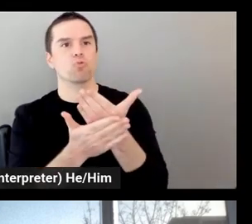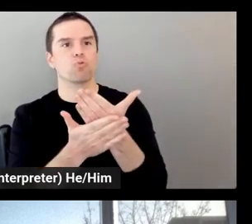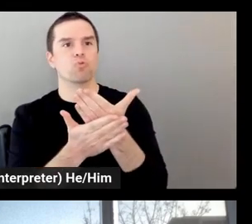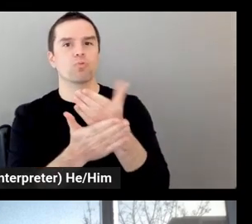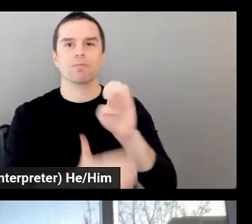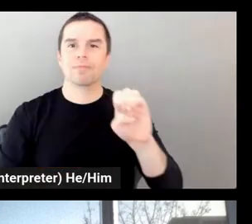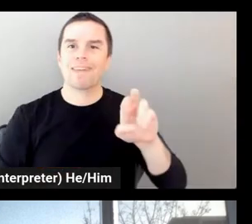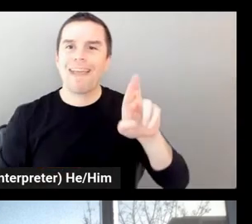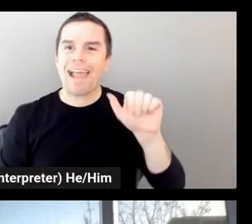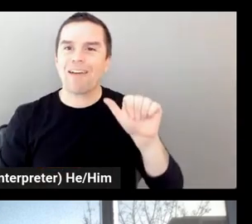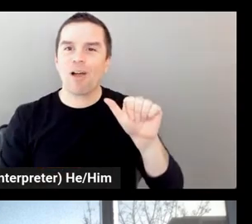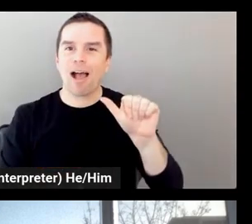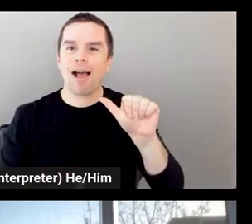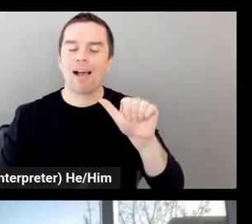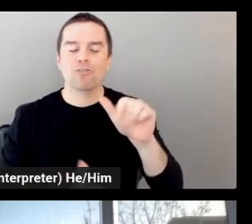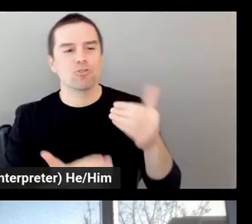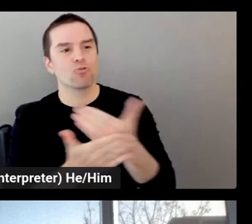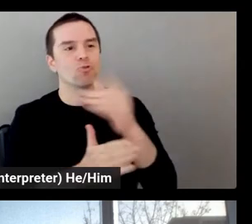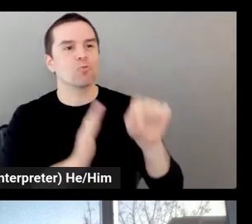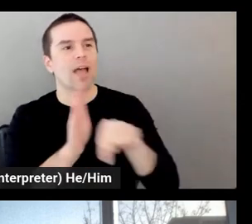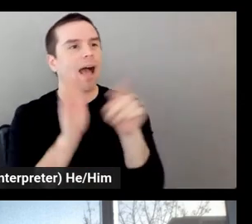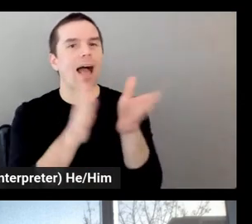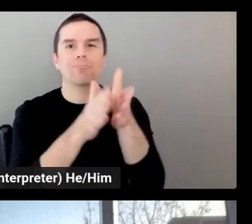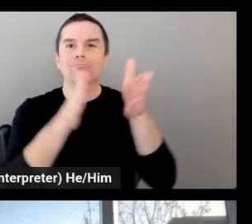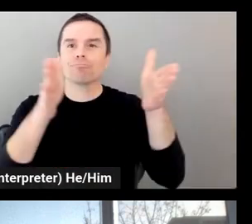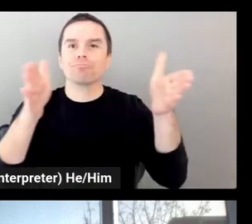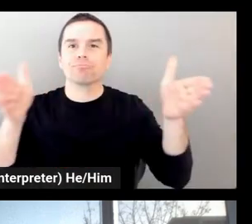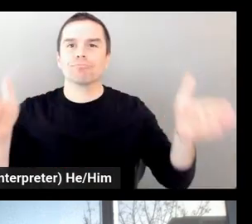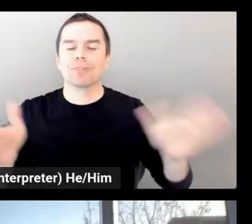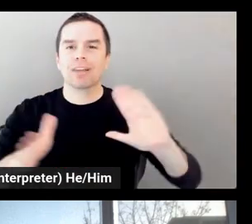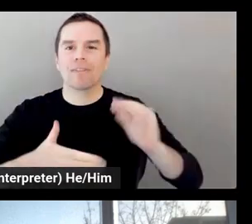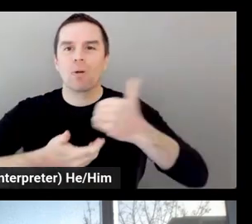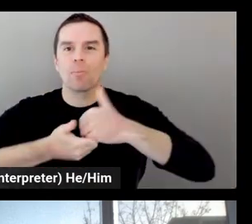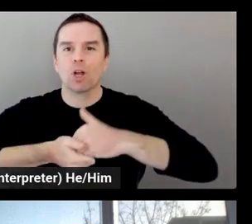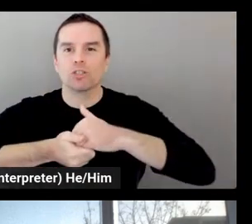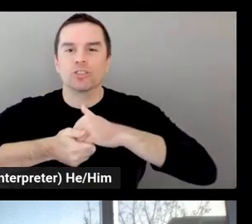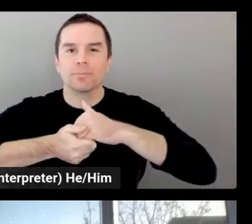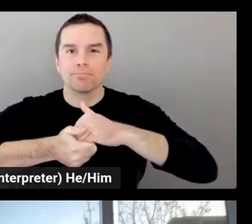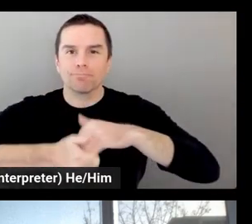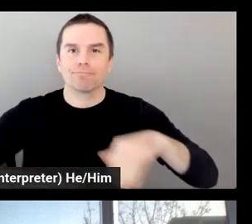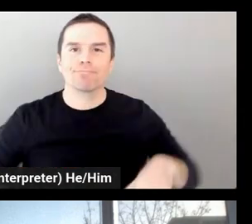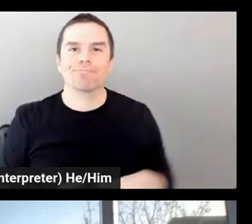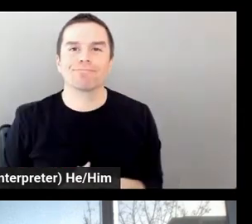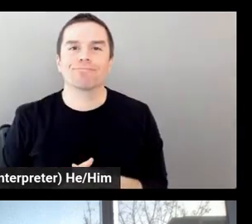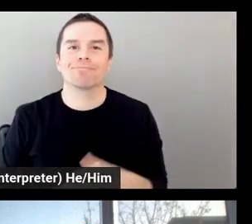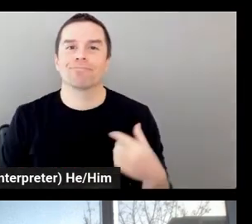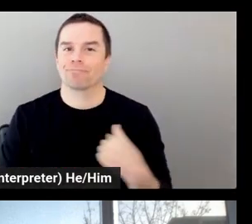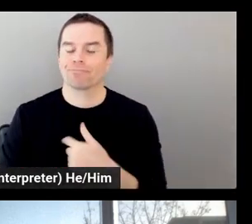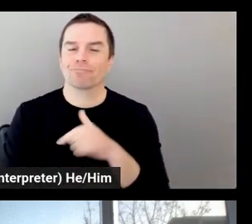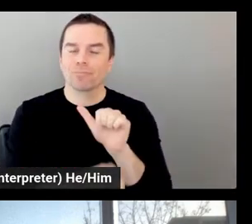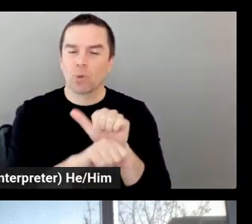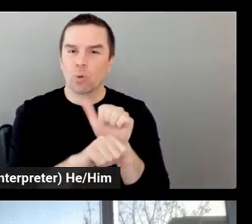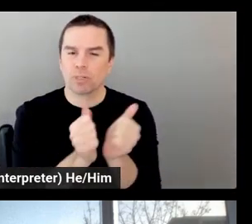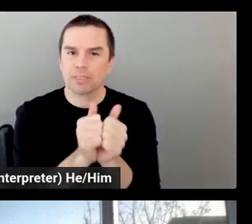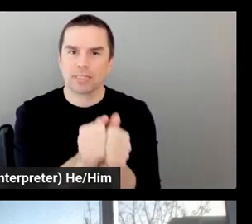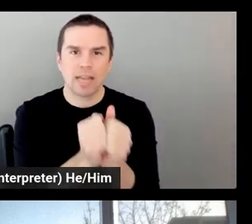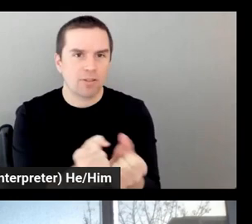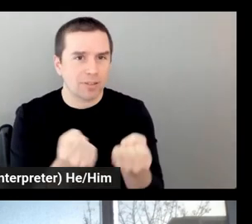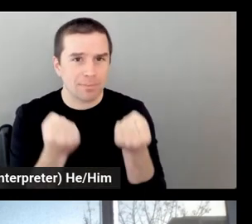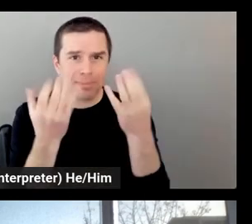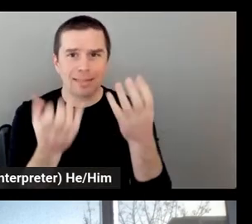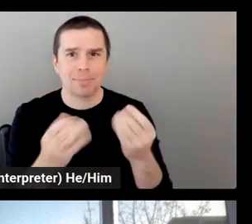partnership. And now we've really built a partnership. And we are working together on lots of streams, lots of